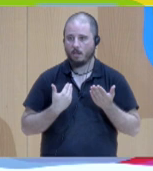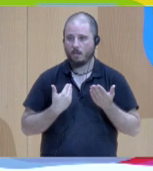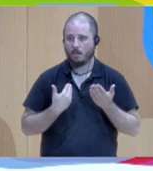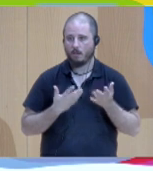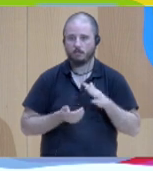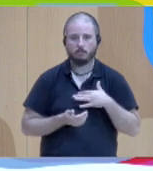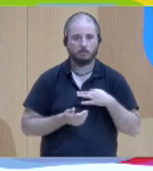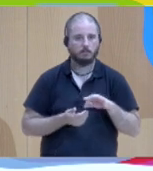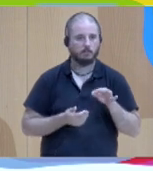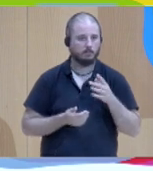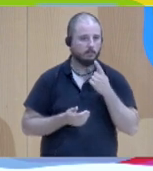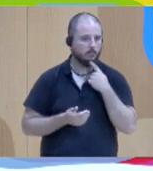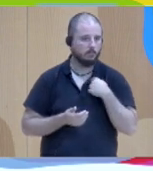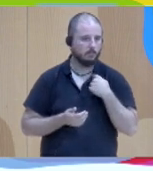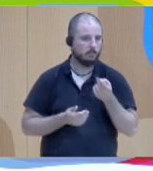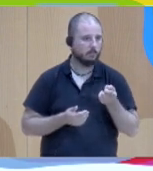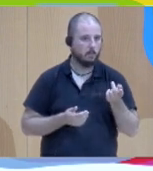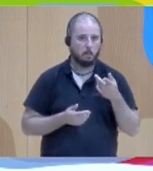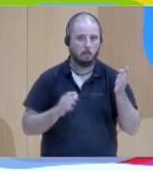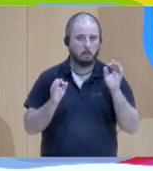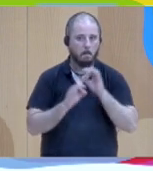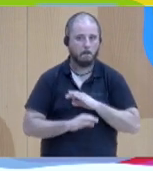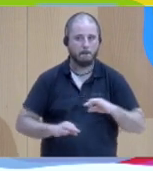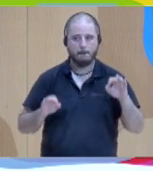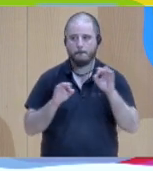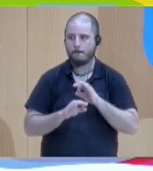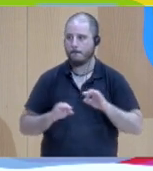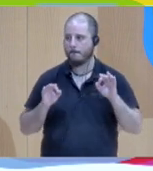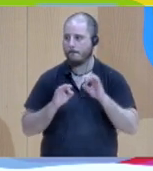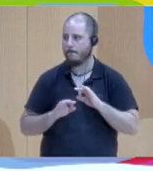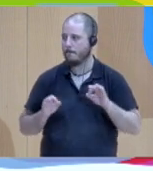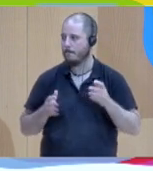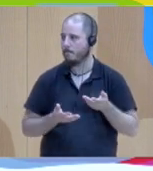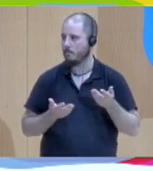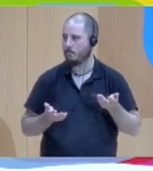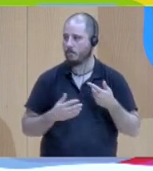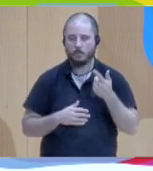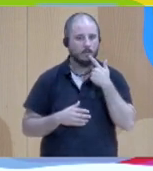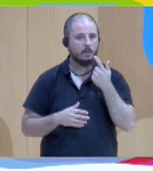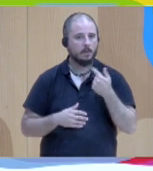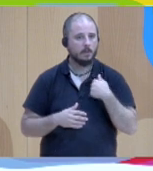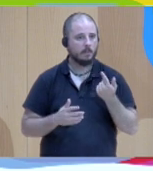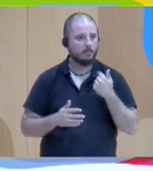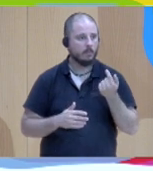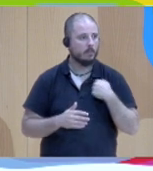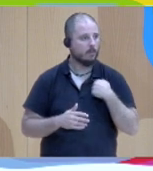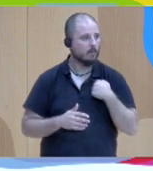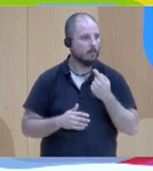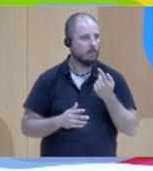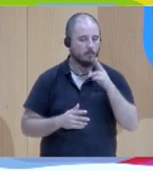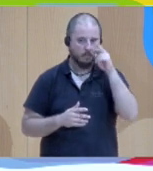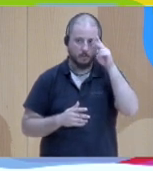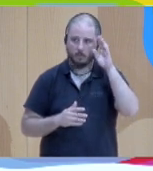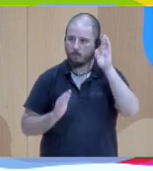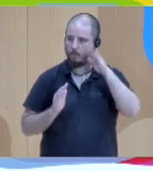there's nothing to be worried about great tell me more about I am still worried but now I'm less worried tell me more about this it's a dialogue